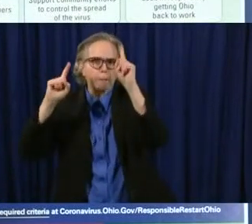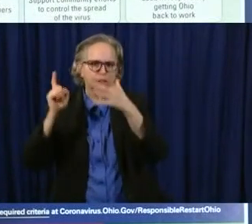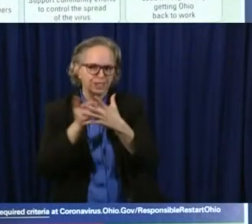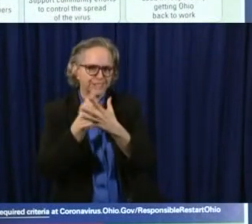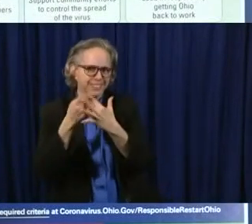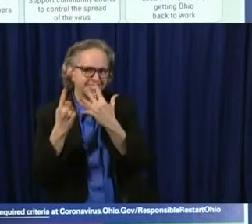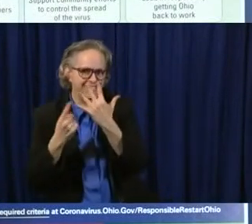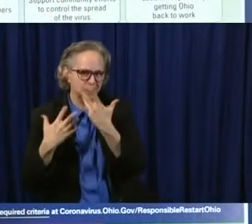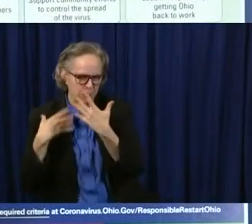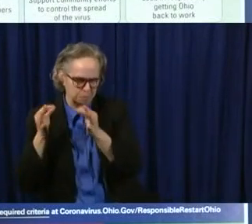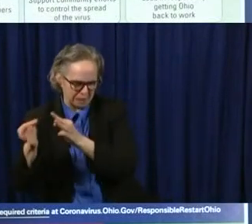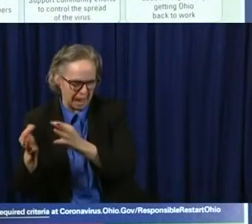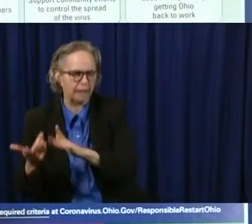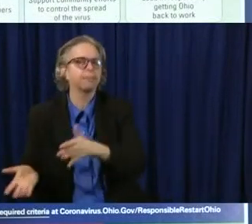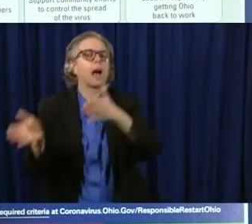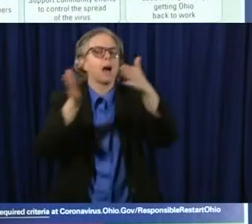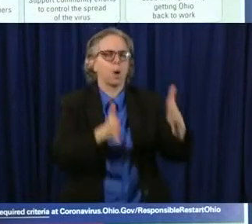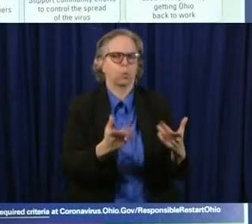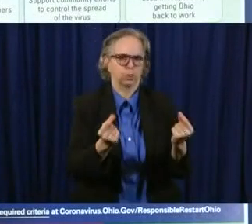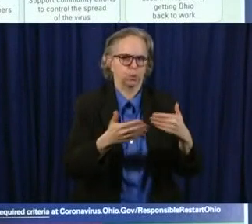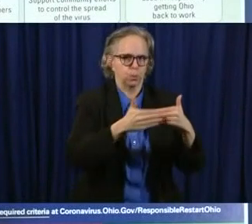Um, and I want to talk.